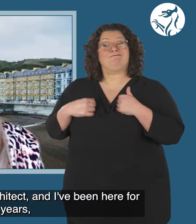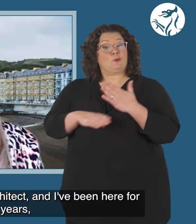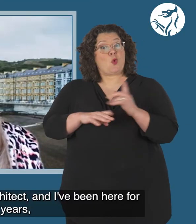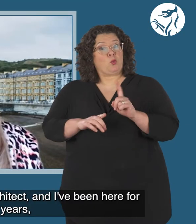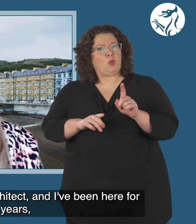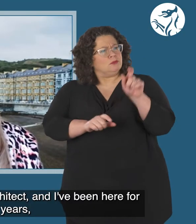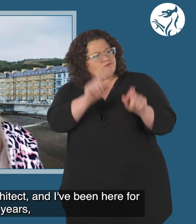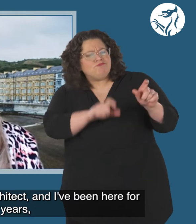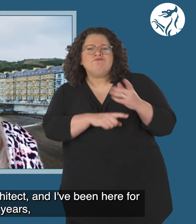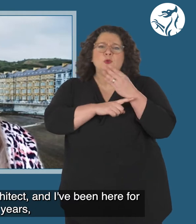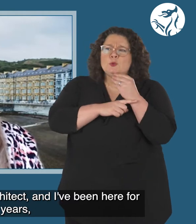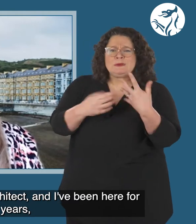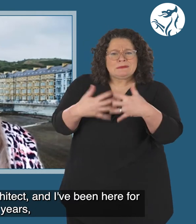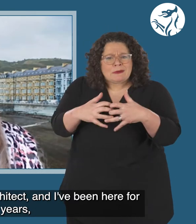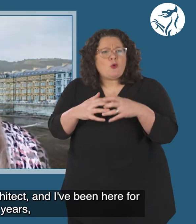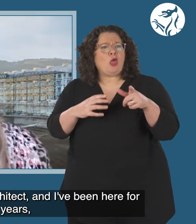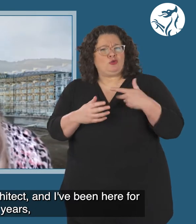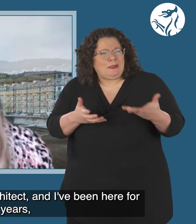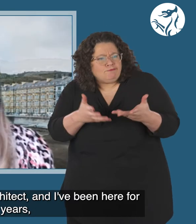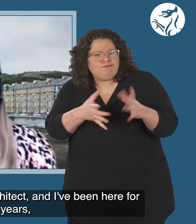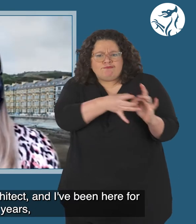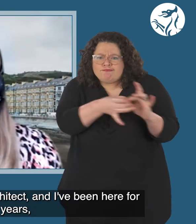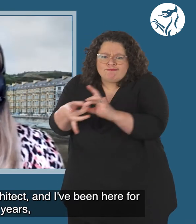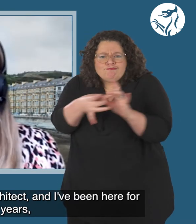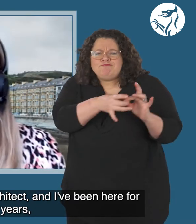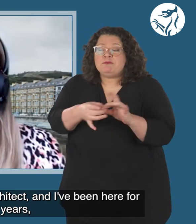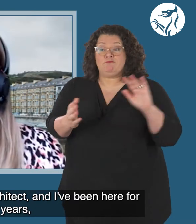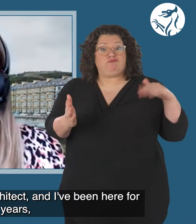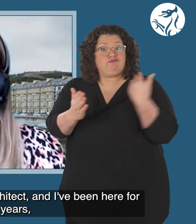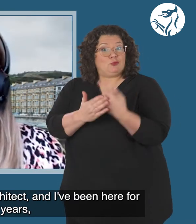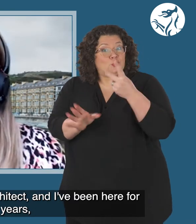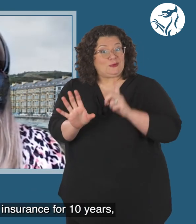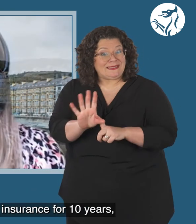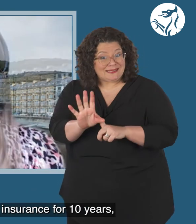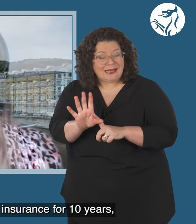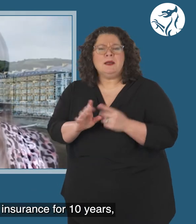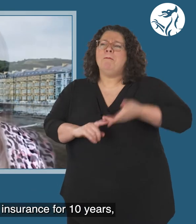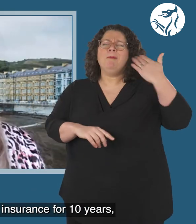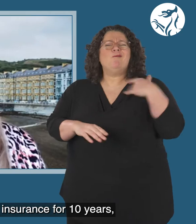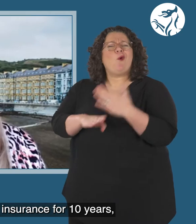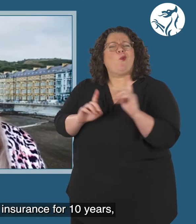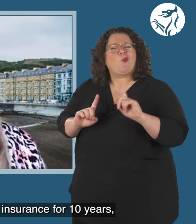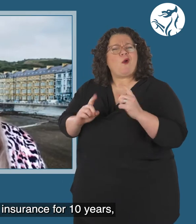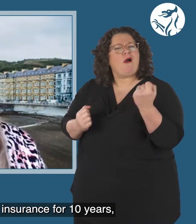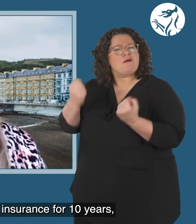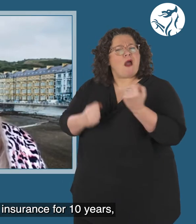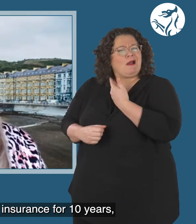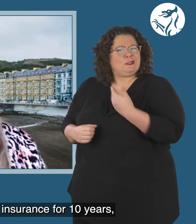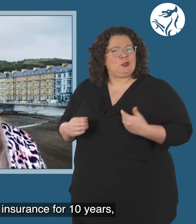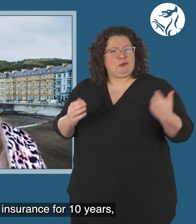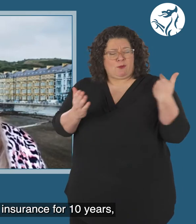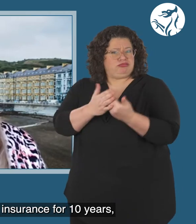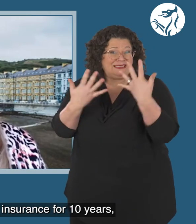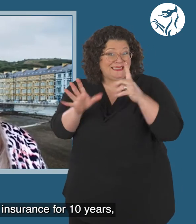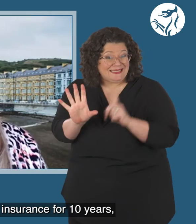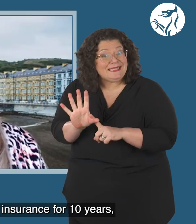I'm currently a user experience architect and I've been here for just over two years. Previously, I'd worked in car insurance for